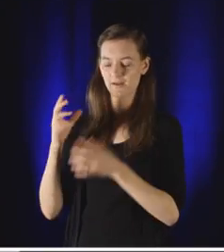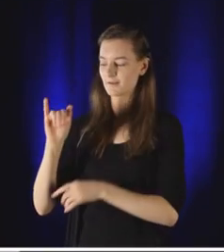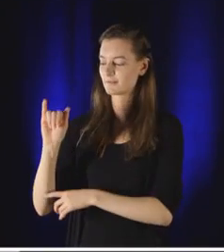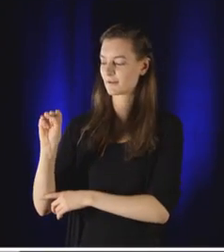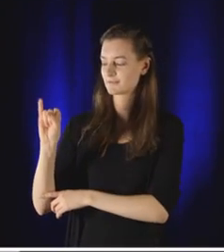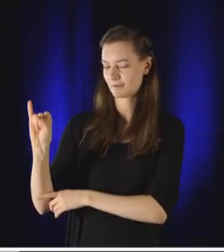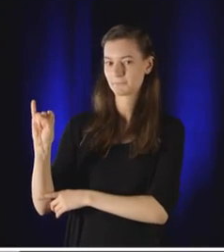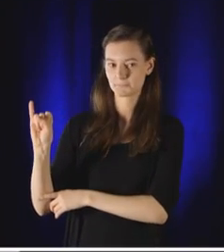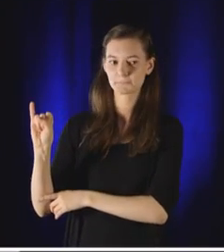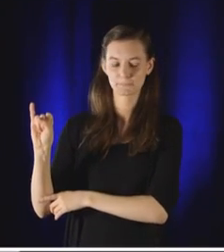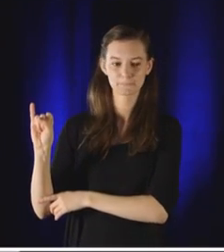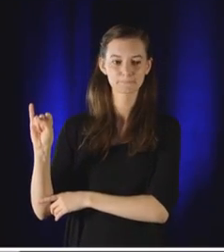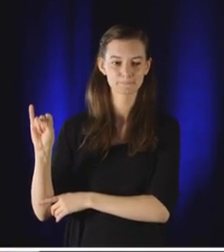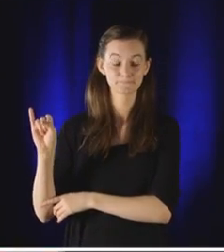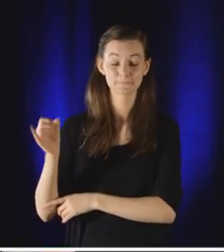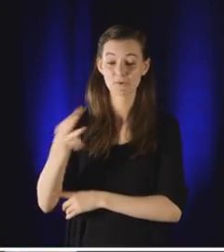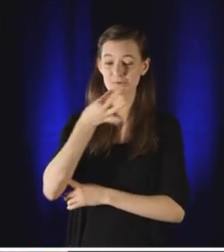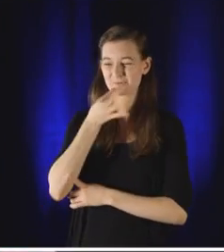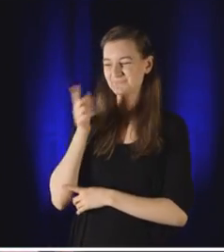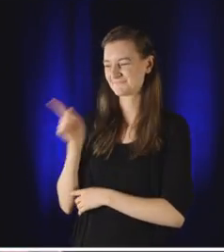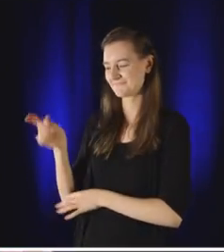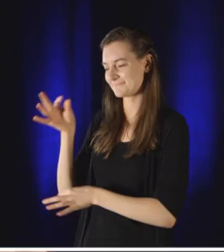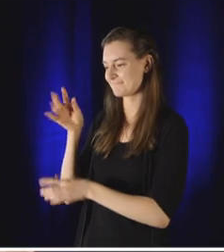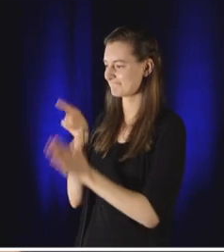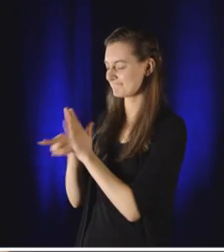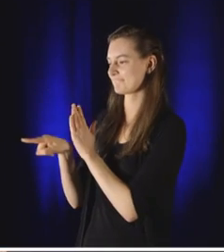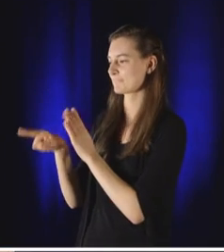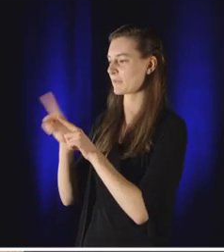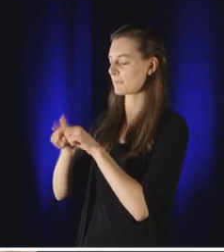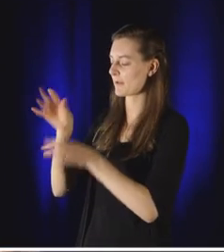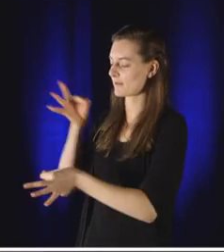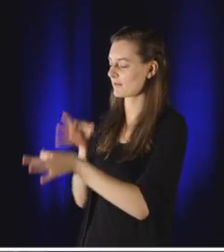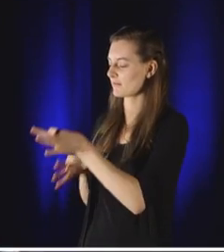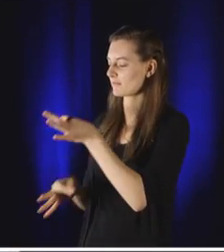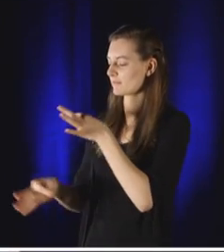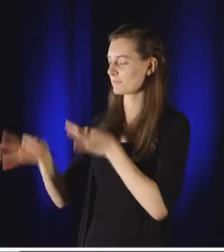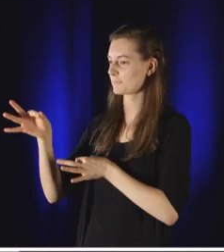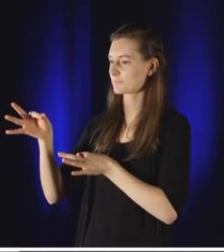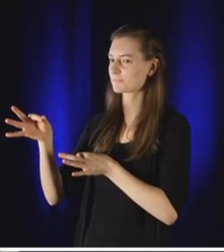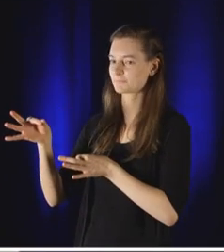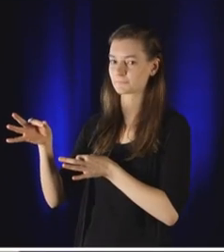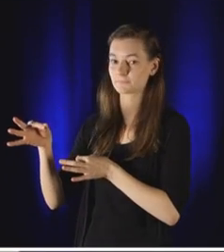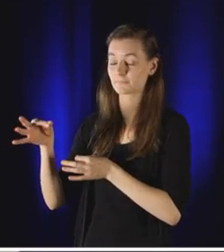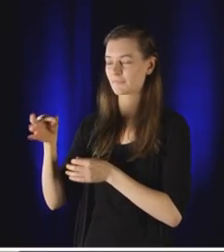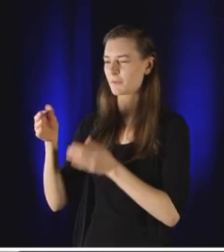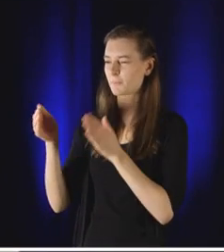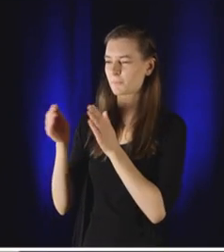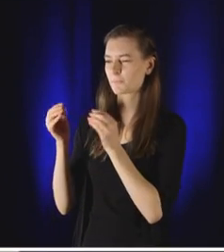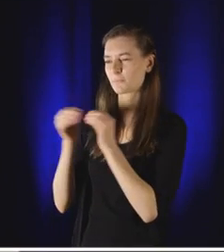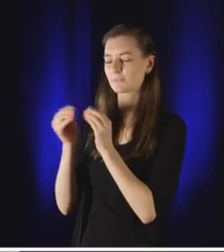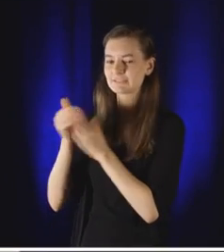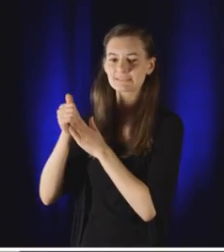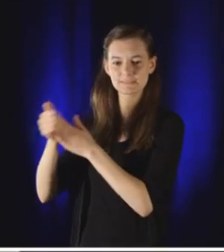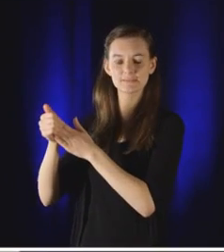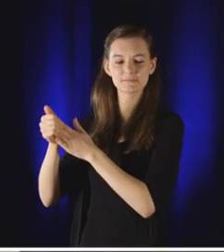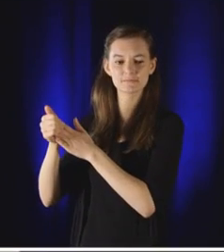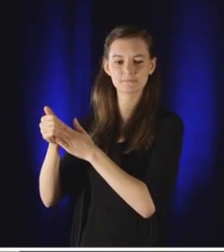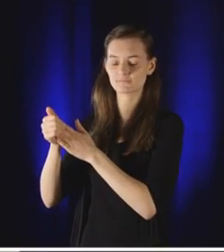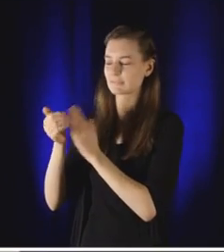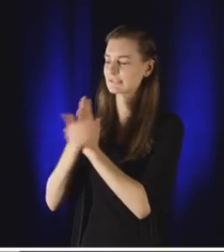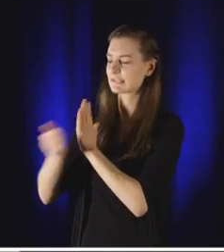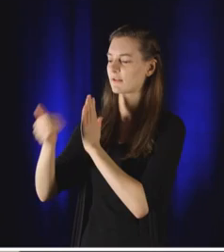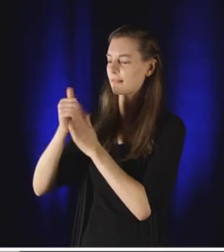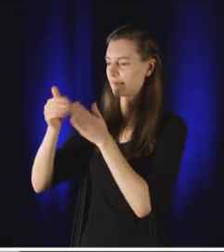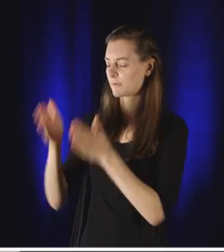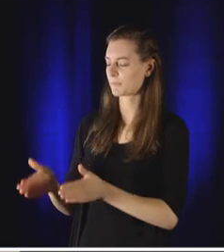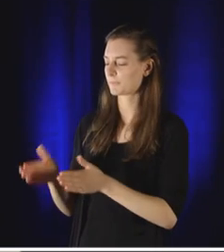name, the Islamic State of Iraq. He's soon killed by U.S. forces, but as a direct result, a far more skilled